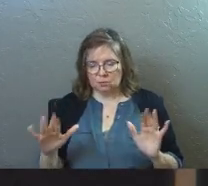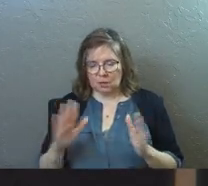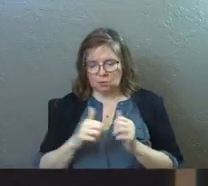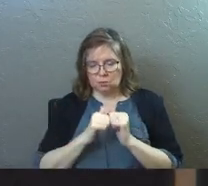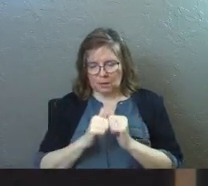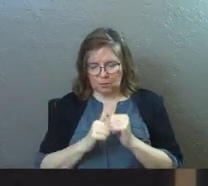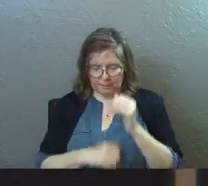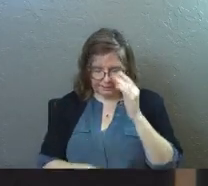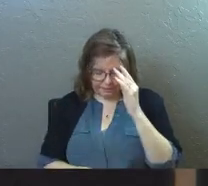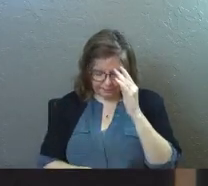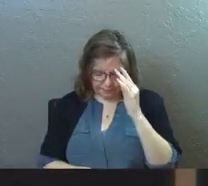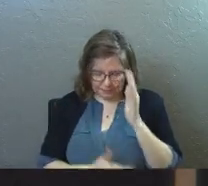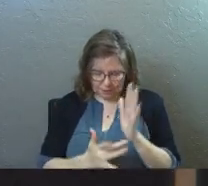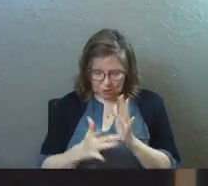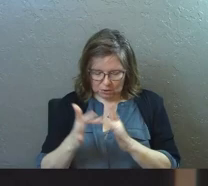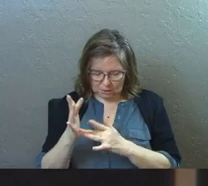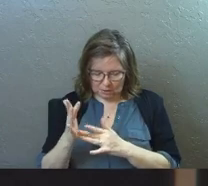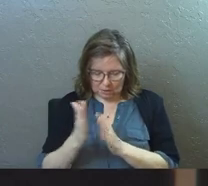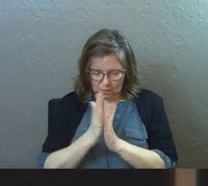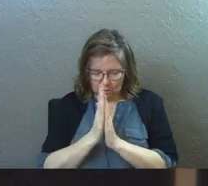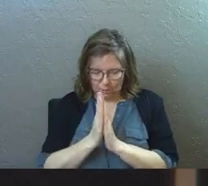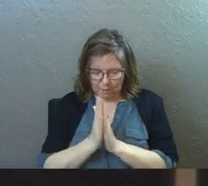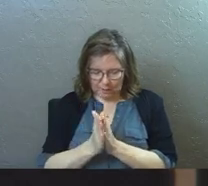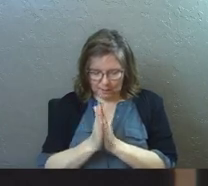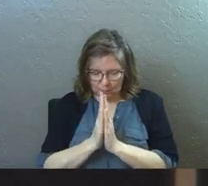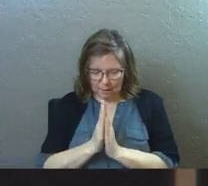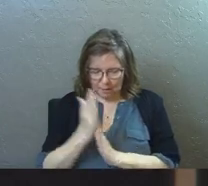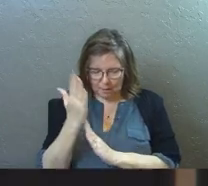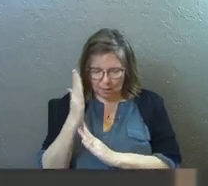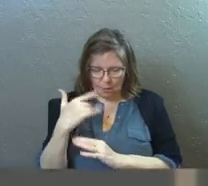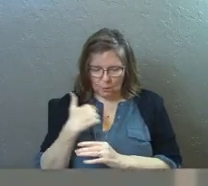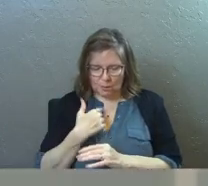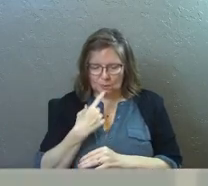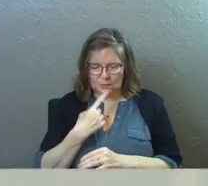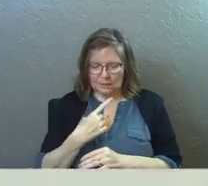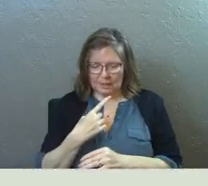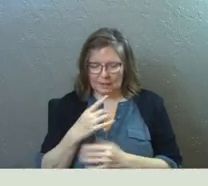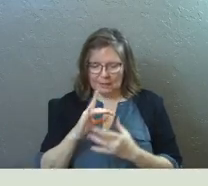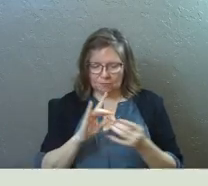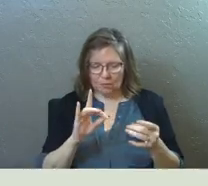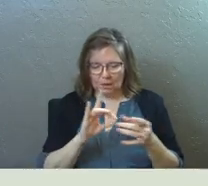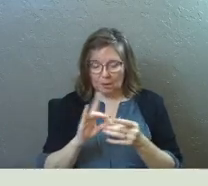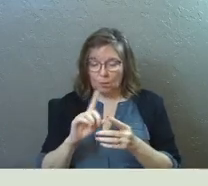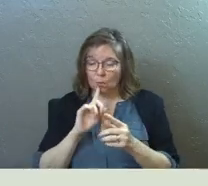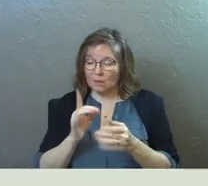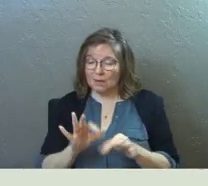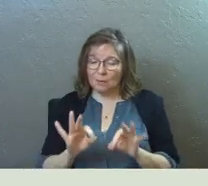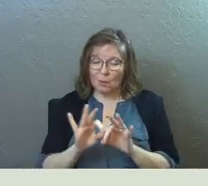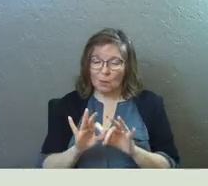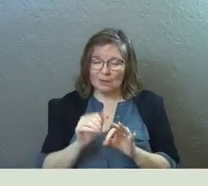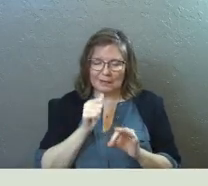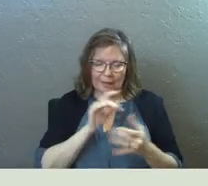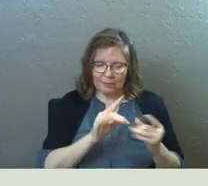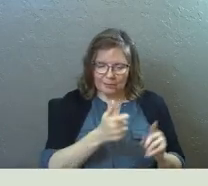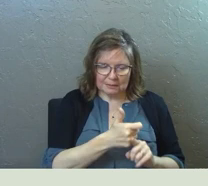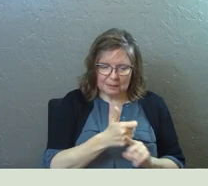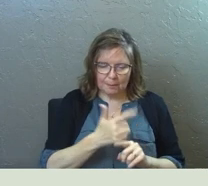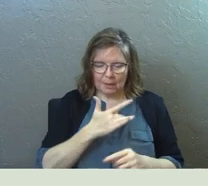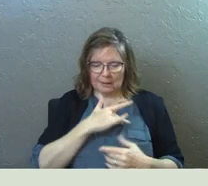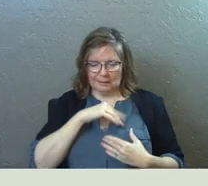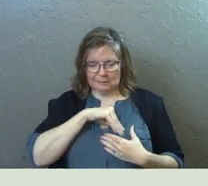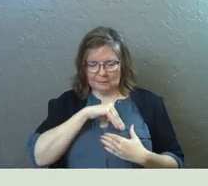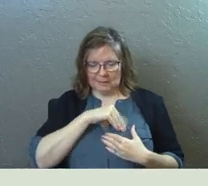surrender together. Jesus, as we pray this prayer, God, we're going to say these phrases, God, but what matters is that the human heart